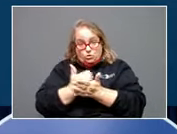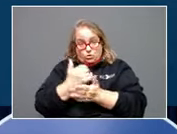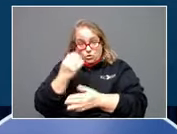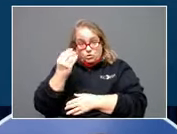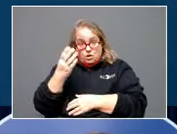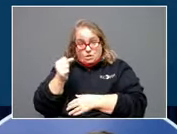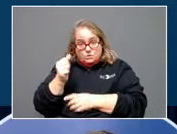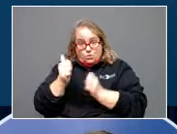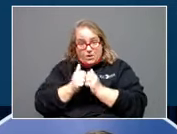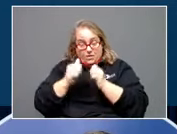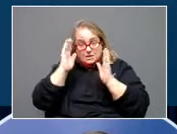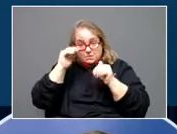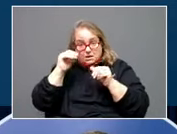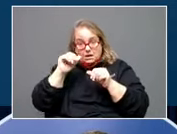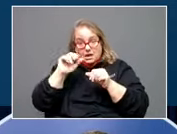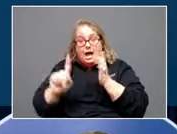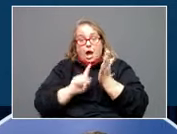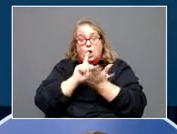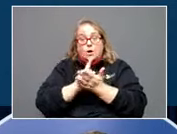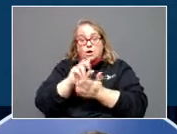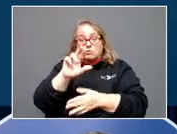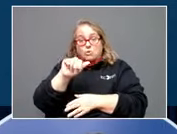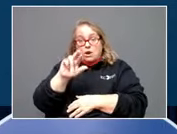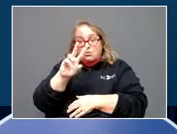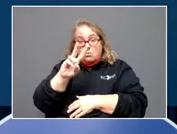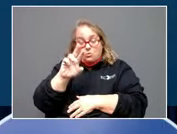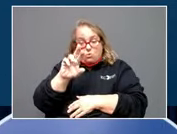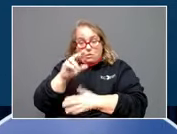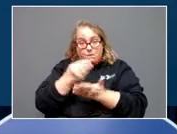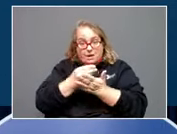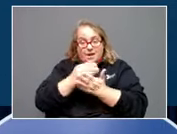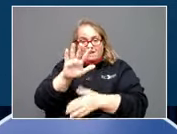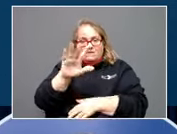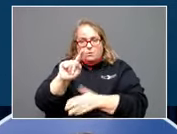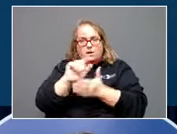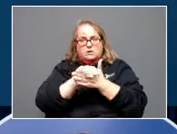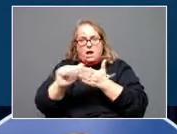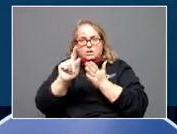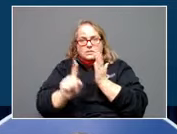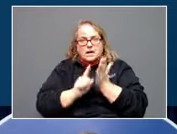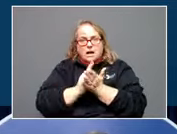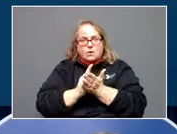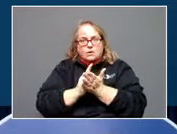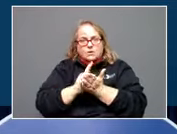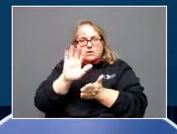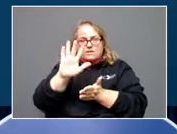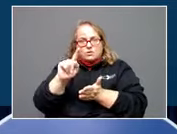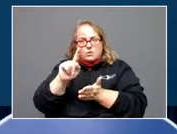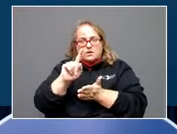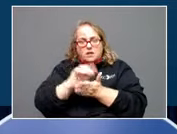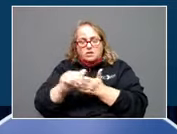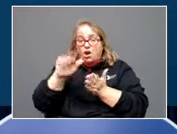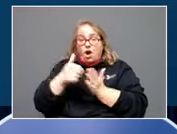expected hourly wage of $51, including benefits. All the journalists just ran out of here to apply